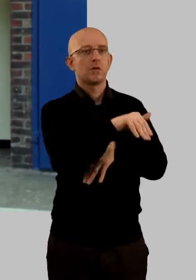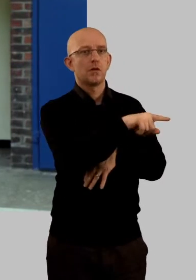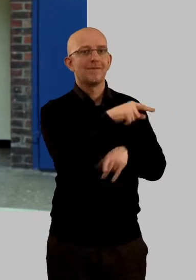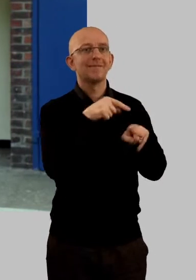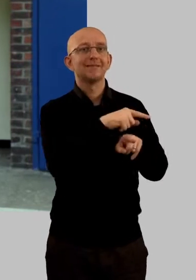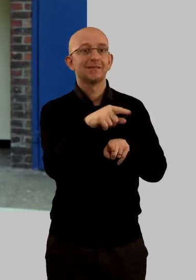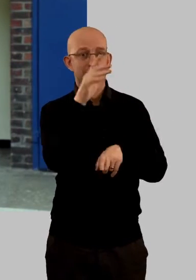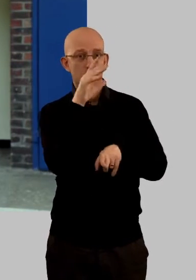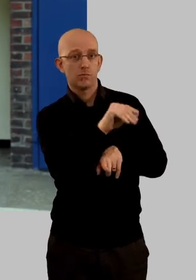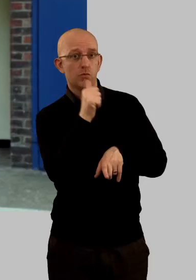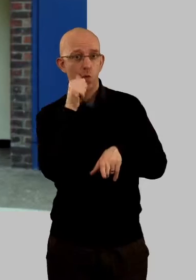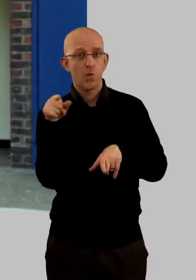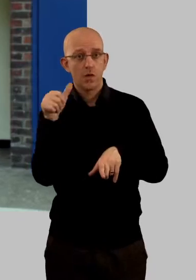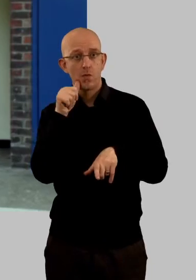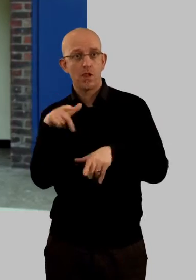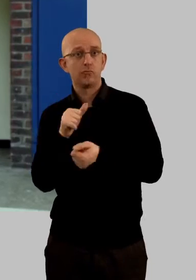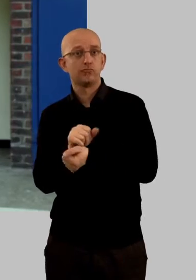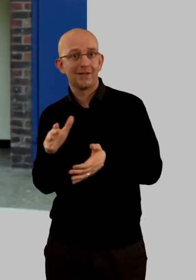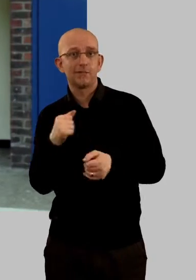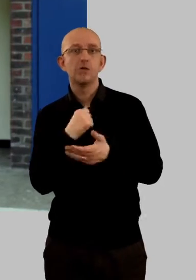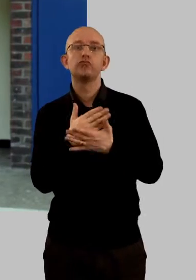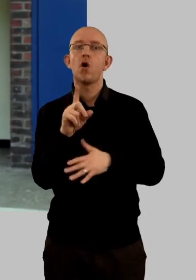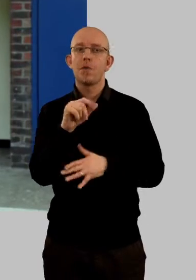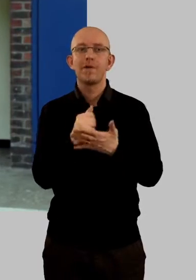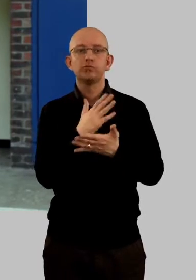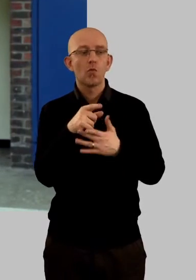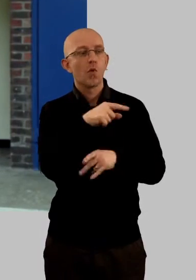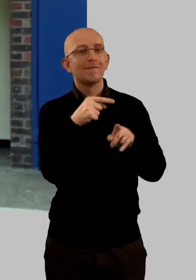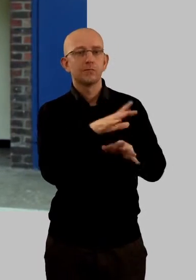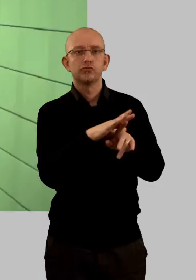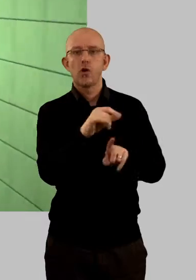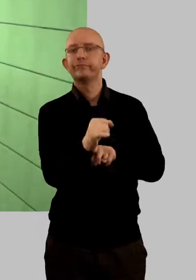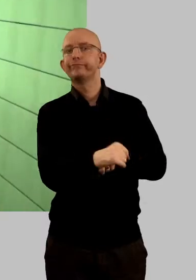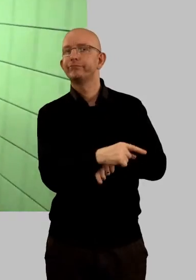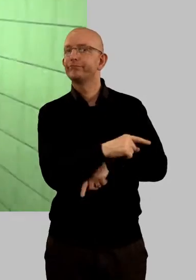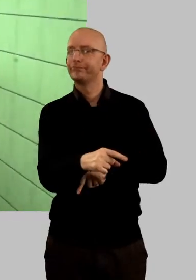details about his release. My job is to ensure that victims are not forgotten.